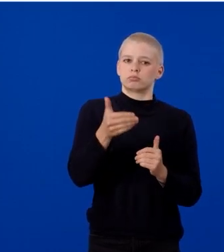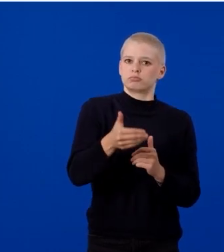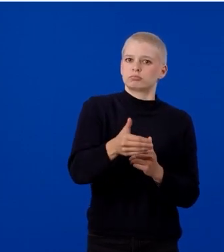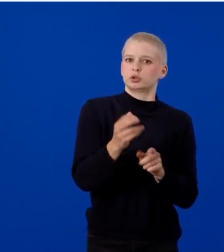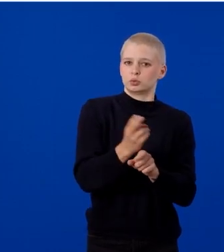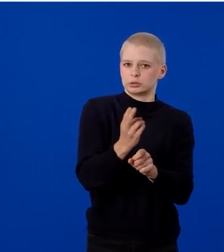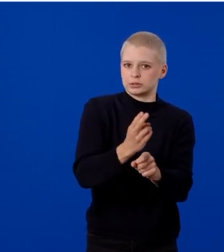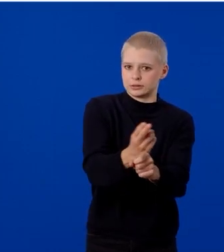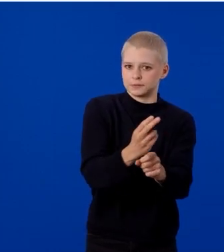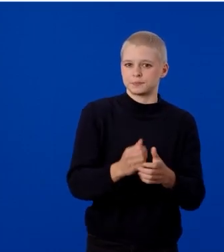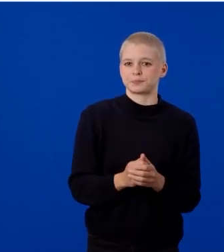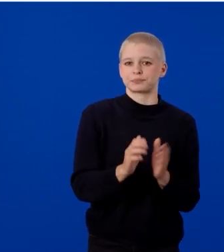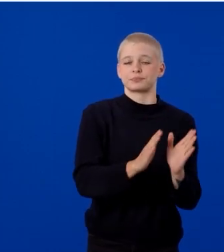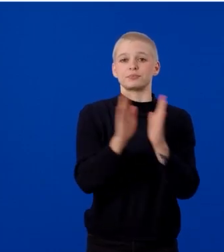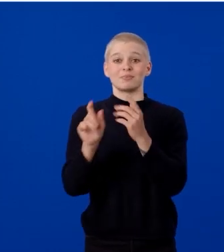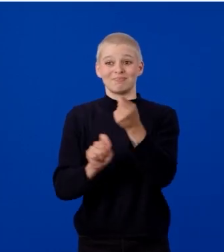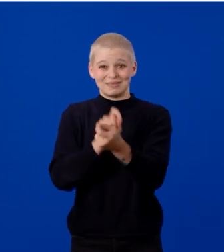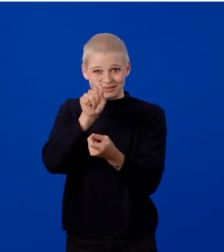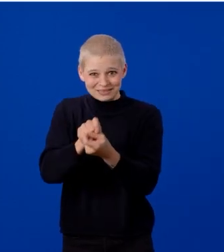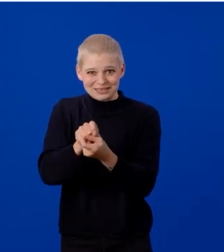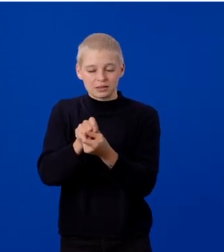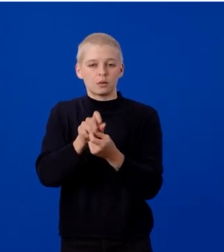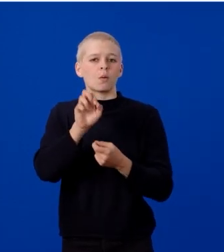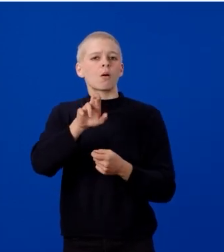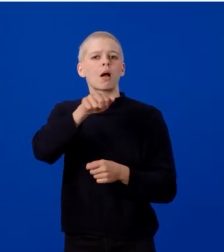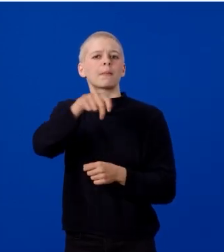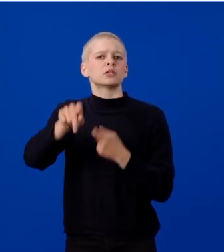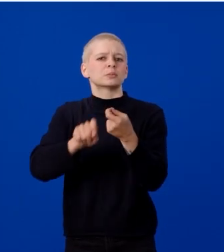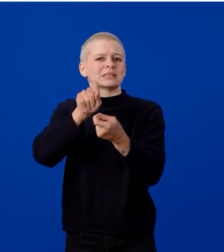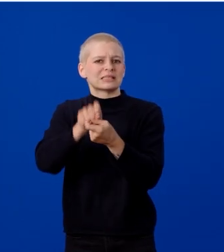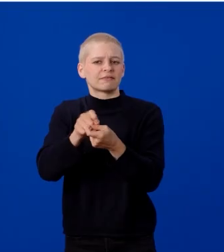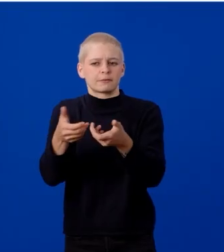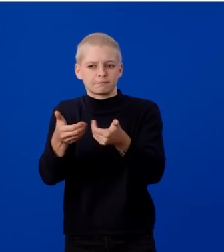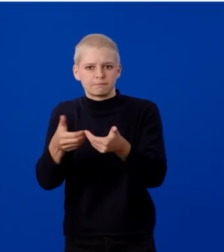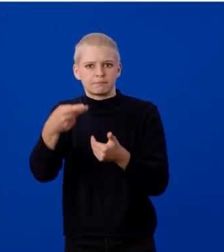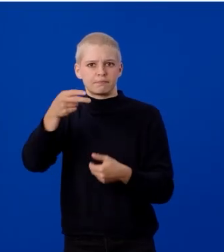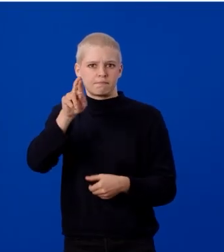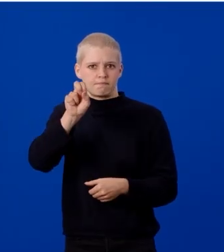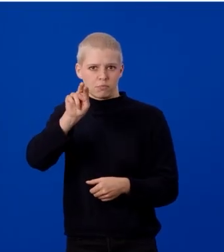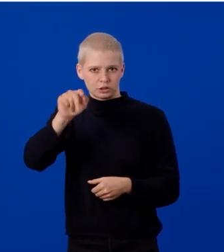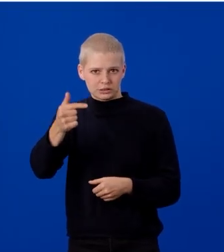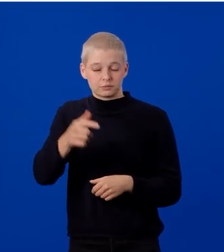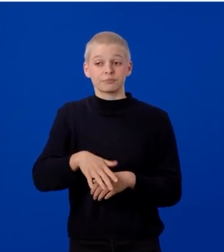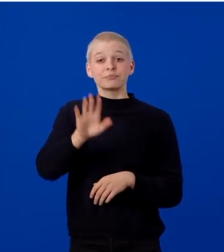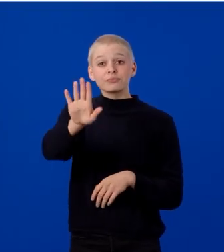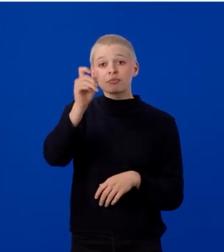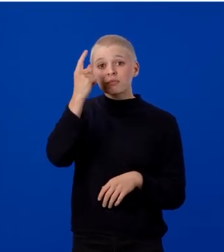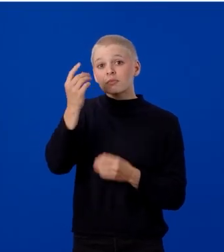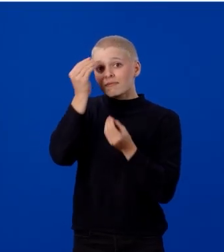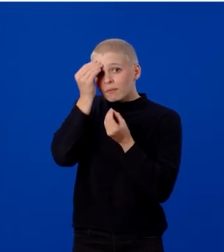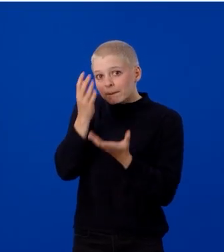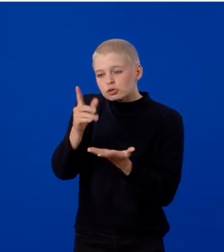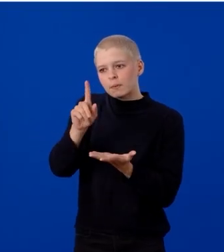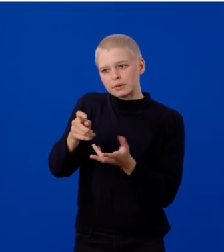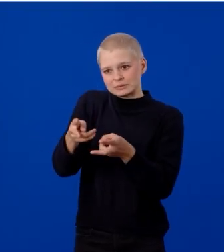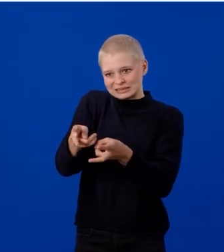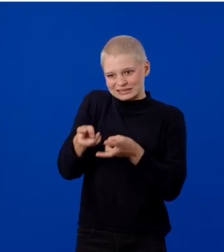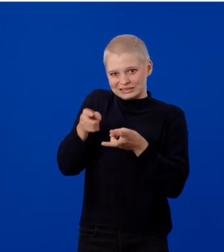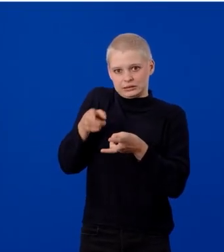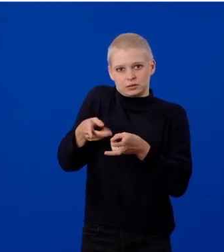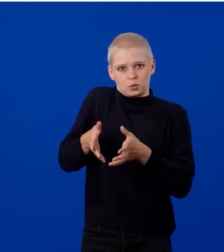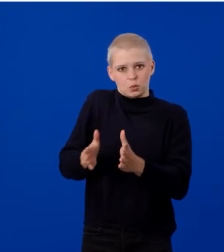Specificity, or application-specific parsing. Information needs to be extracted in a format